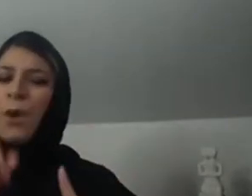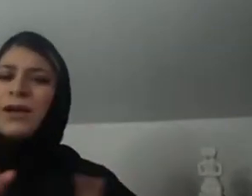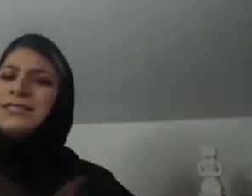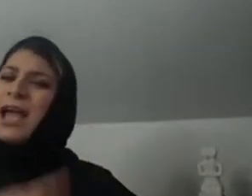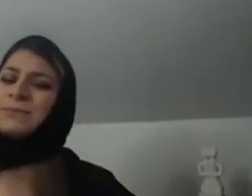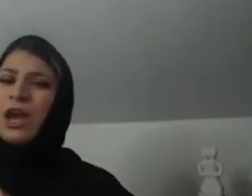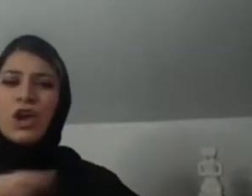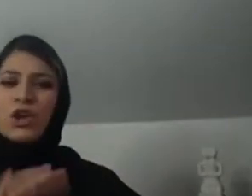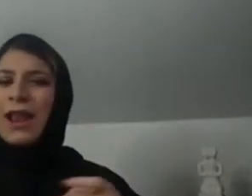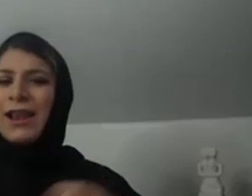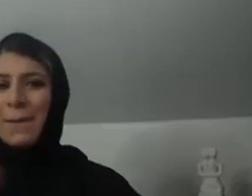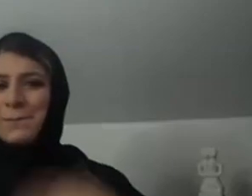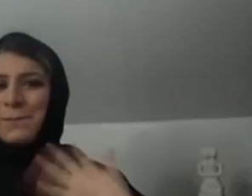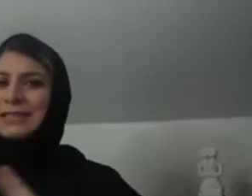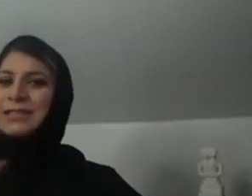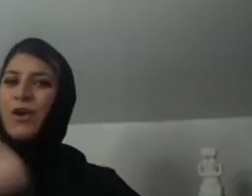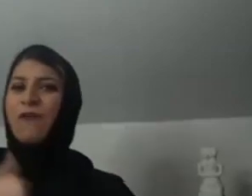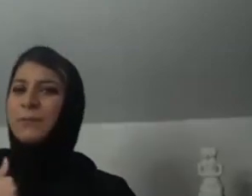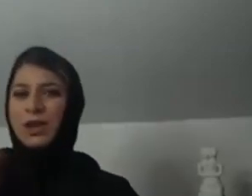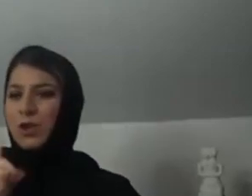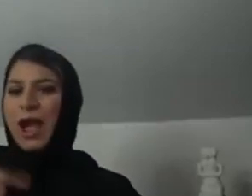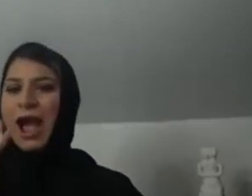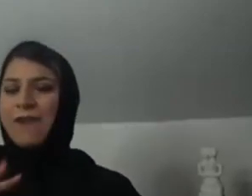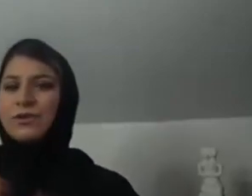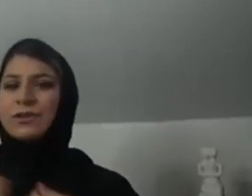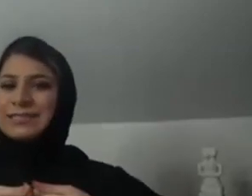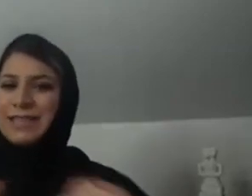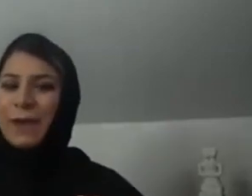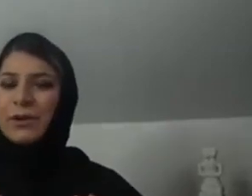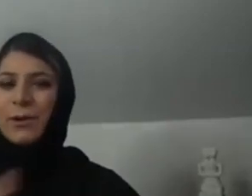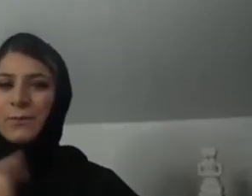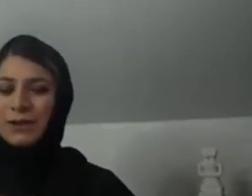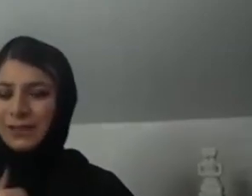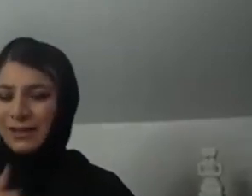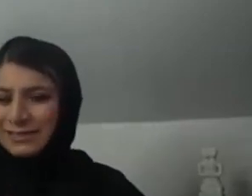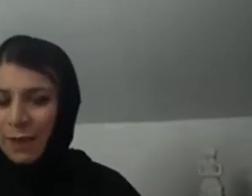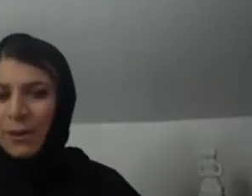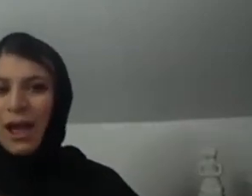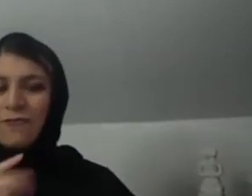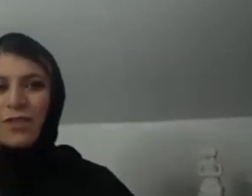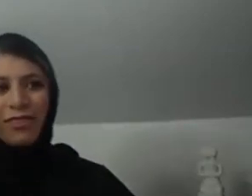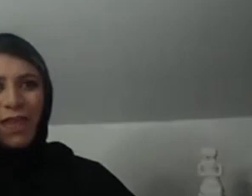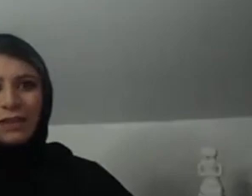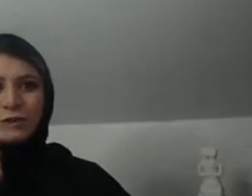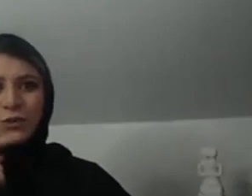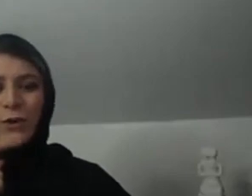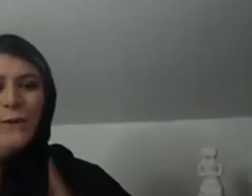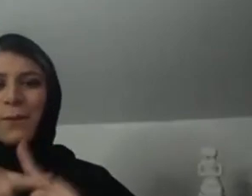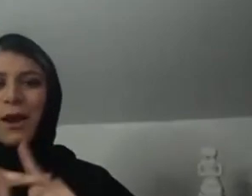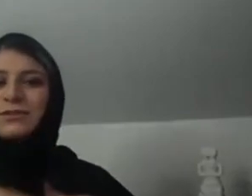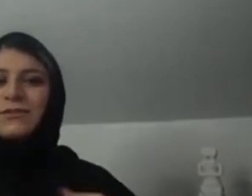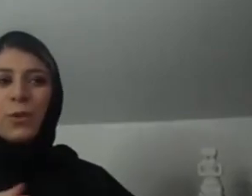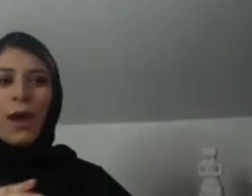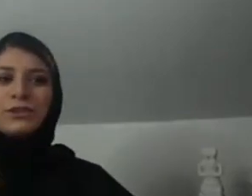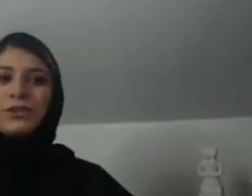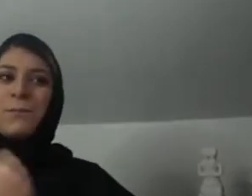in this country. But at the same time, I didn't allow that to mold me, if that makes sense.